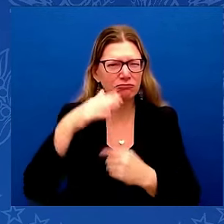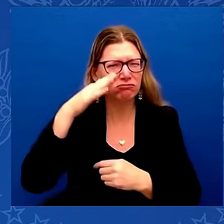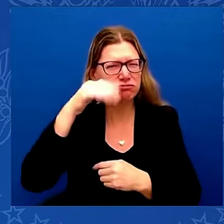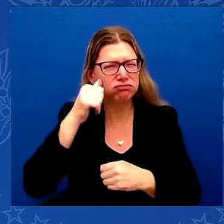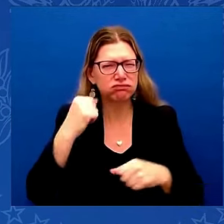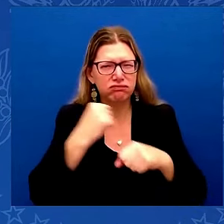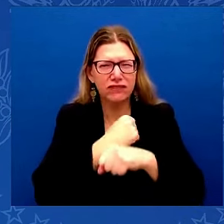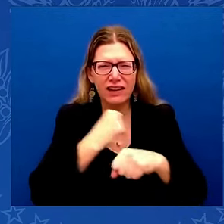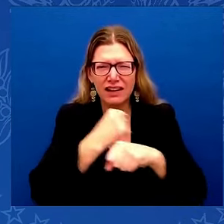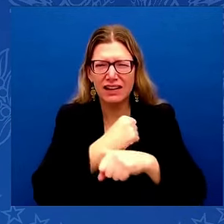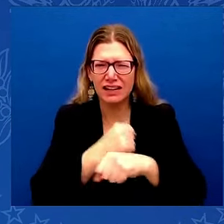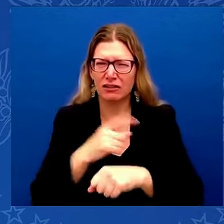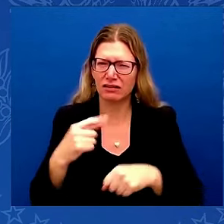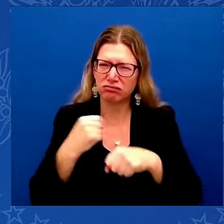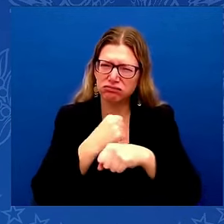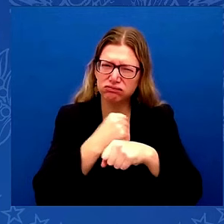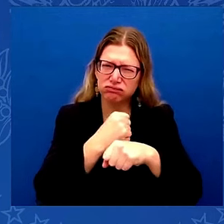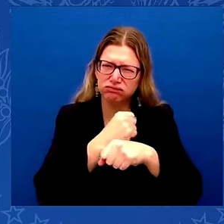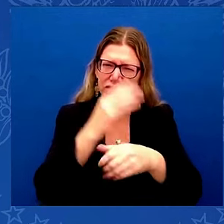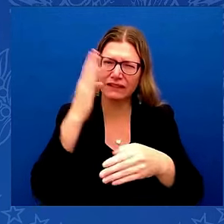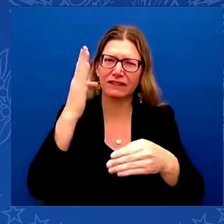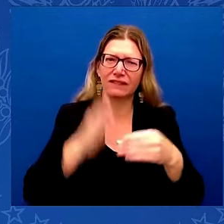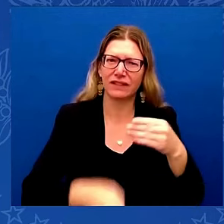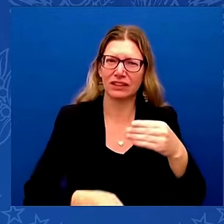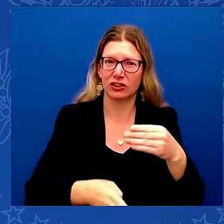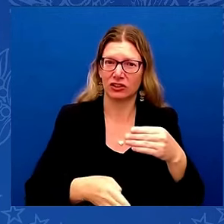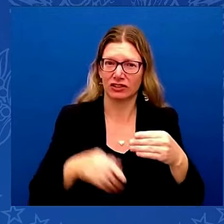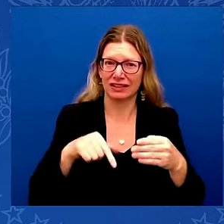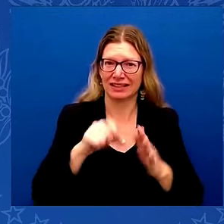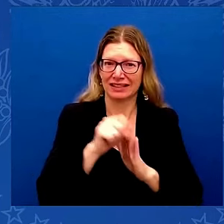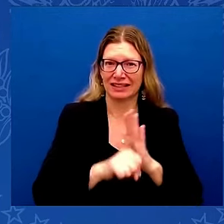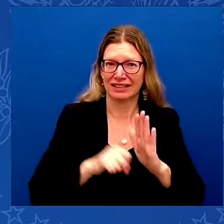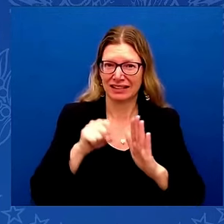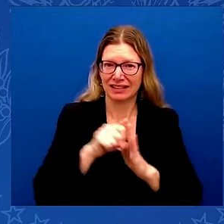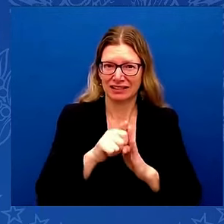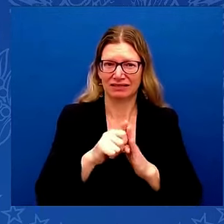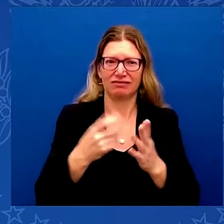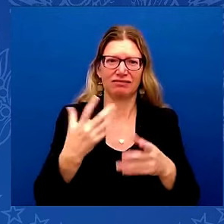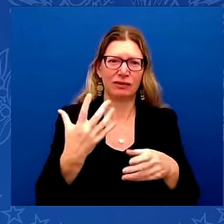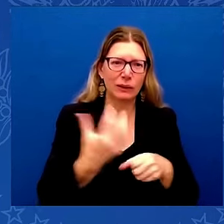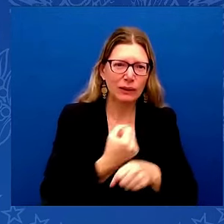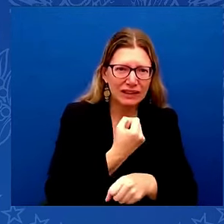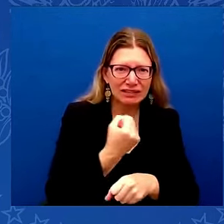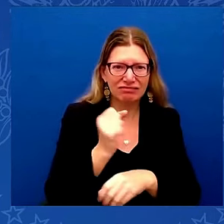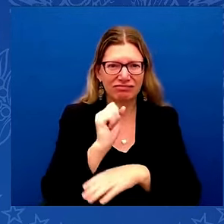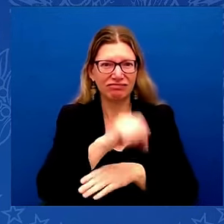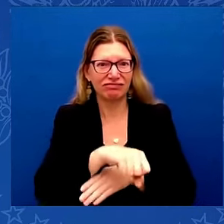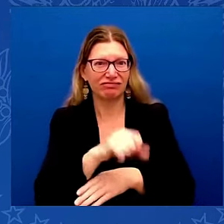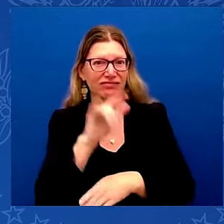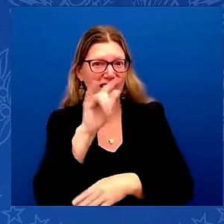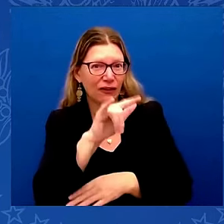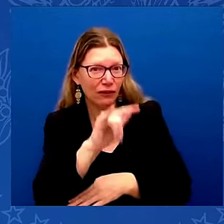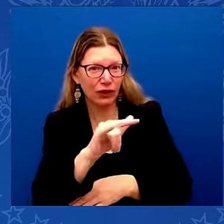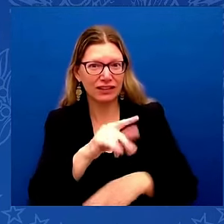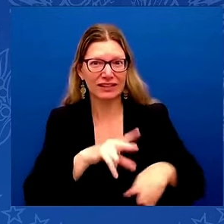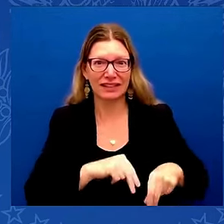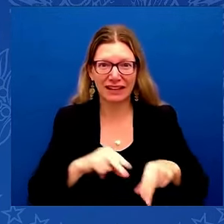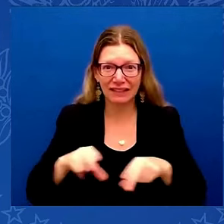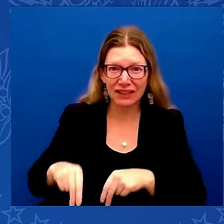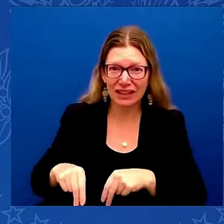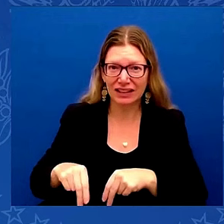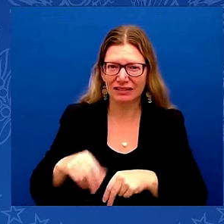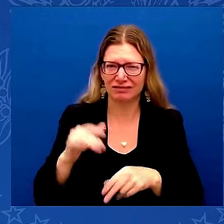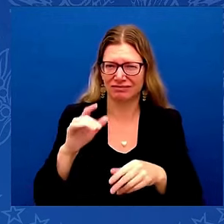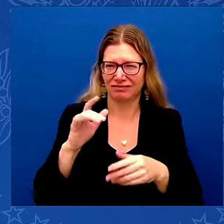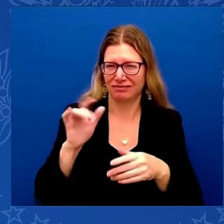four straight victories, including wins over rivals Air Force and Navy, as you had mentioned, to claim the Service Academy dominance and